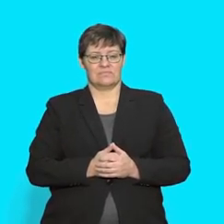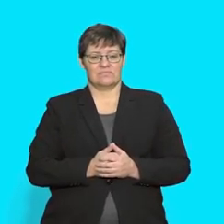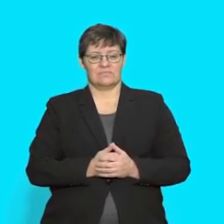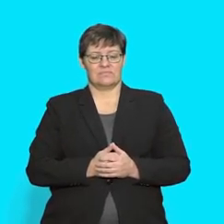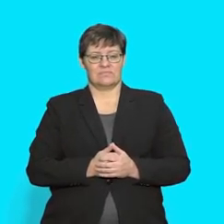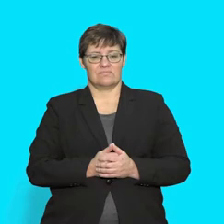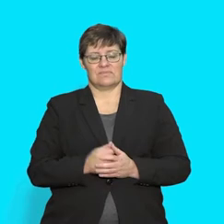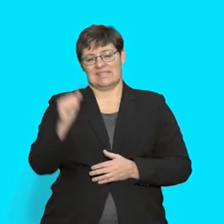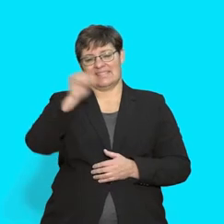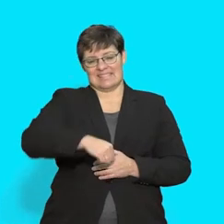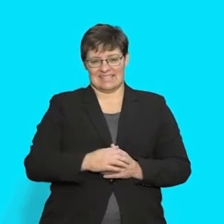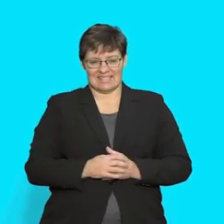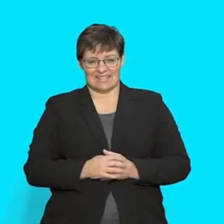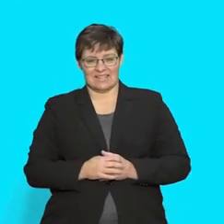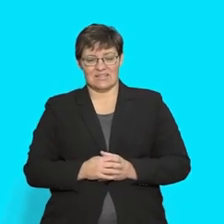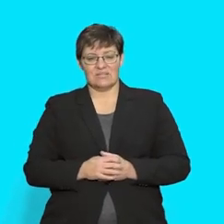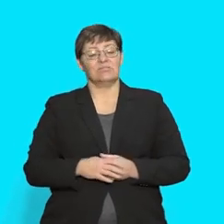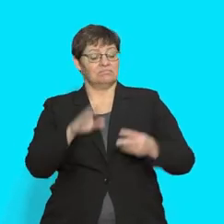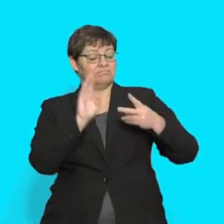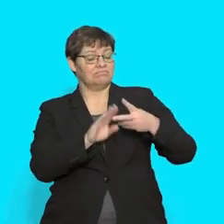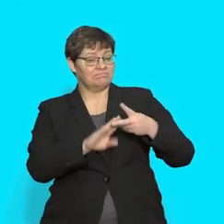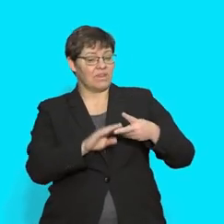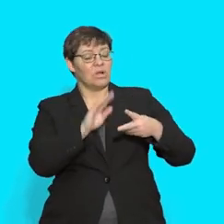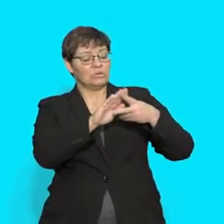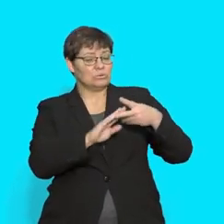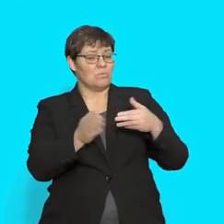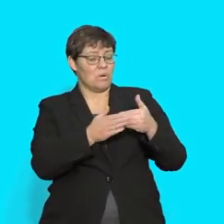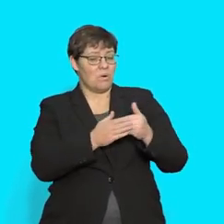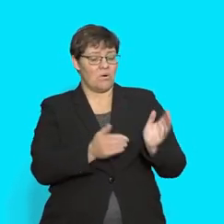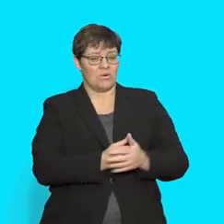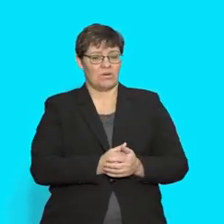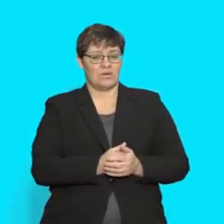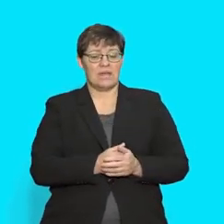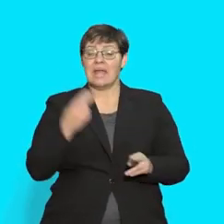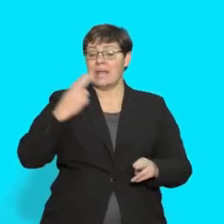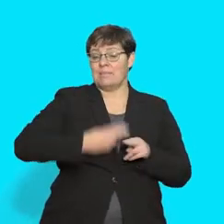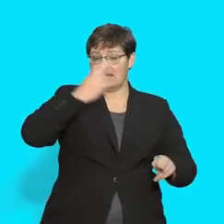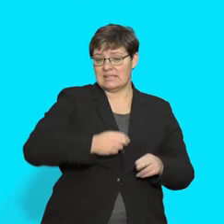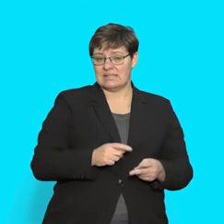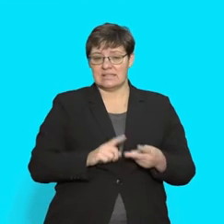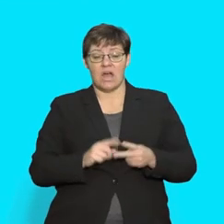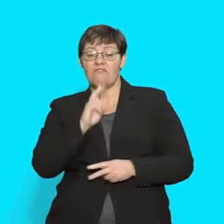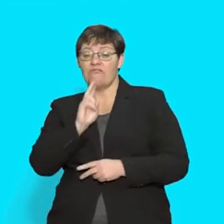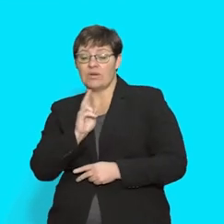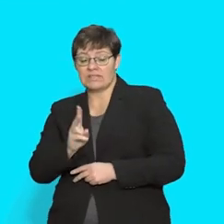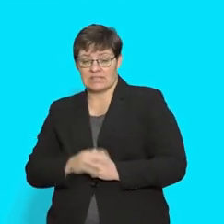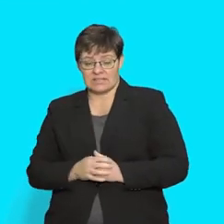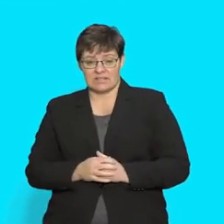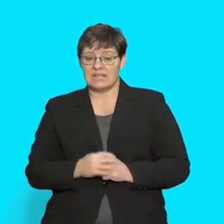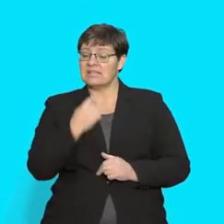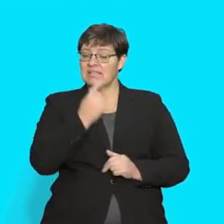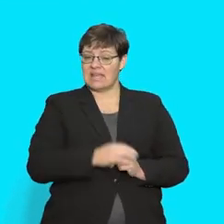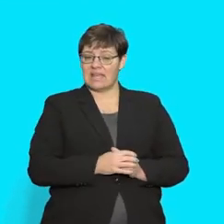Yes, here are another two words. Immediately and voice. Say